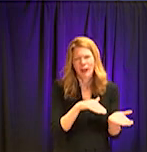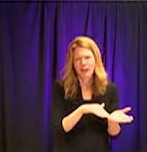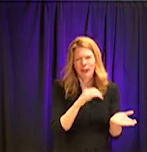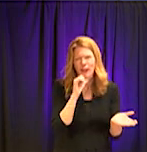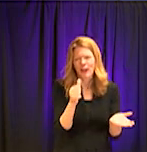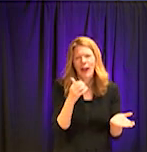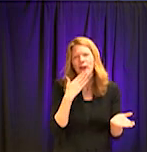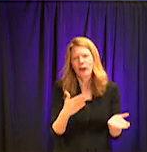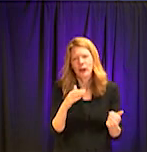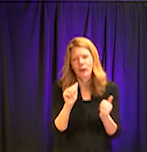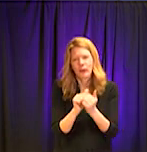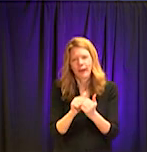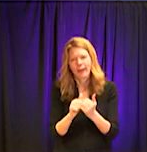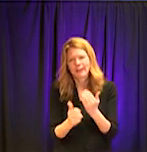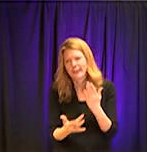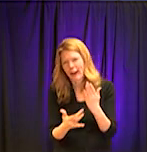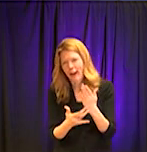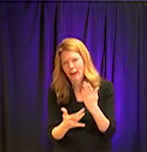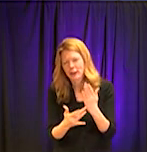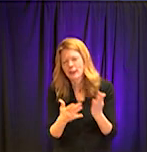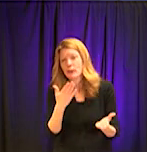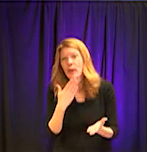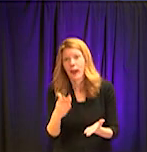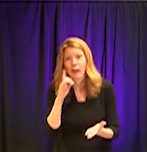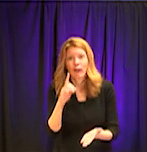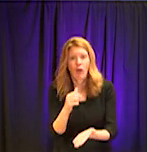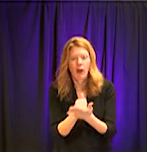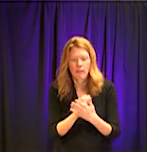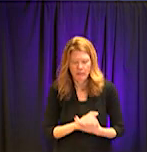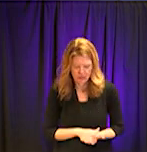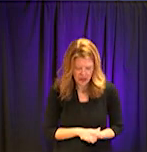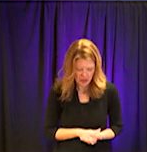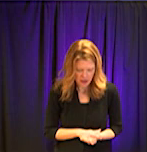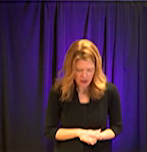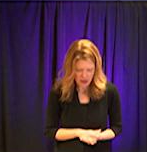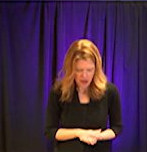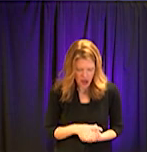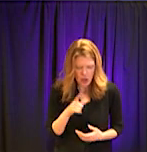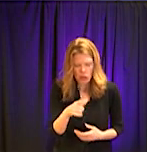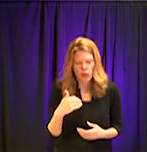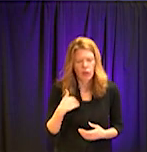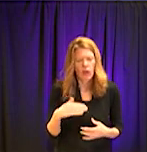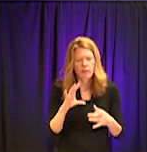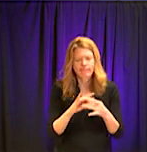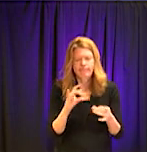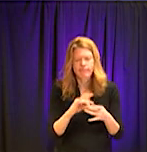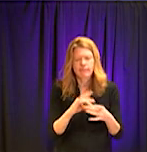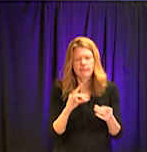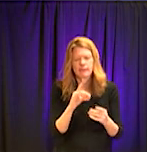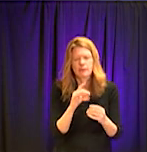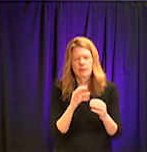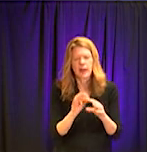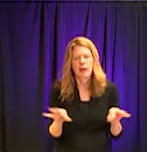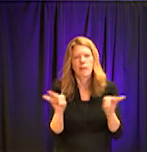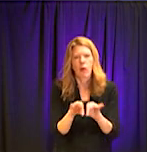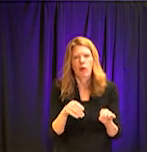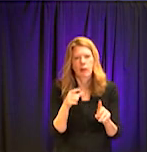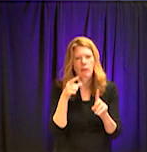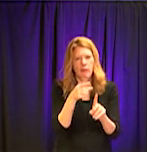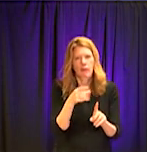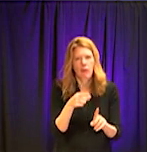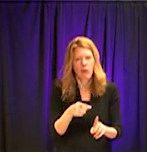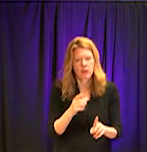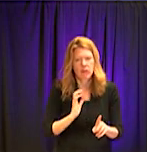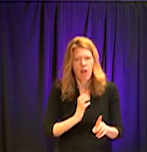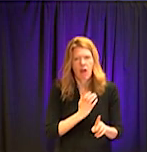This is a great forum. I think you've raised a lot of important points. You know, all the citizens in the community hearing